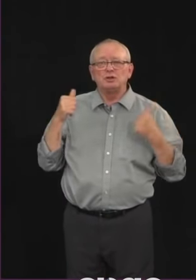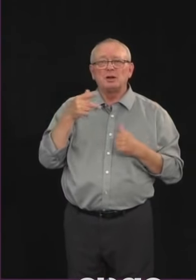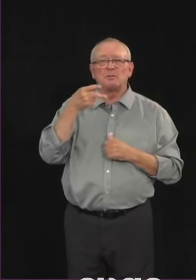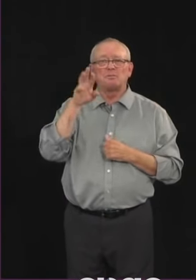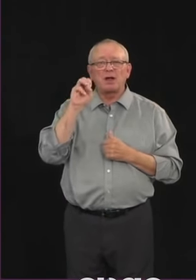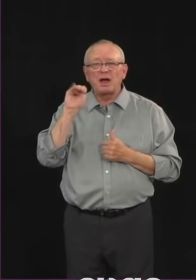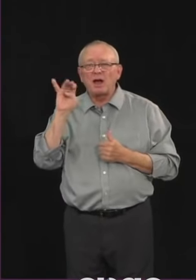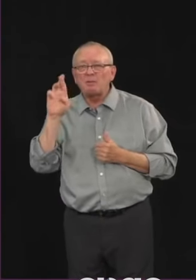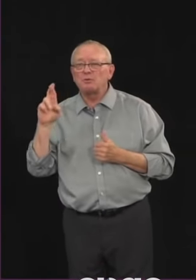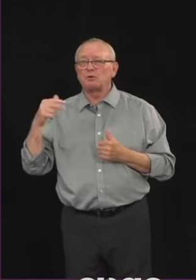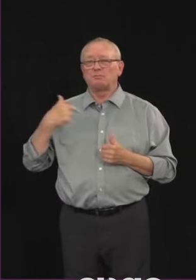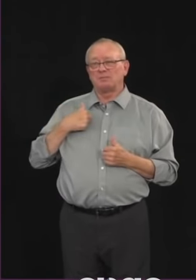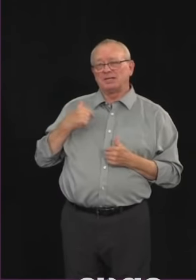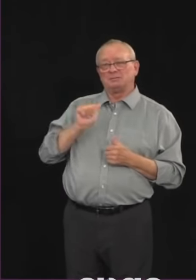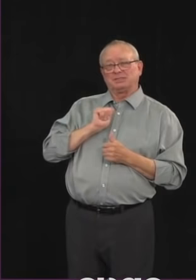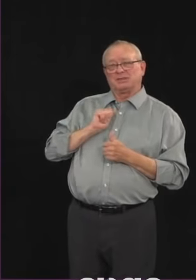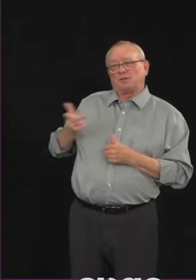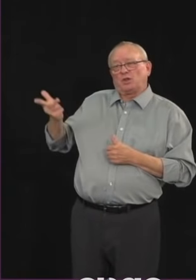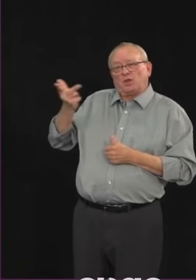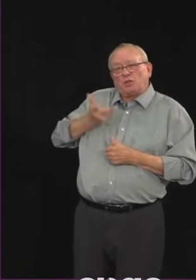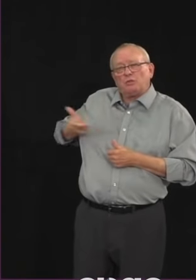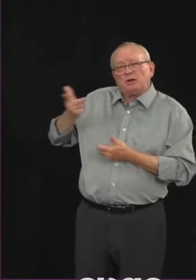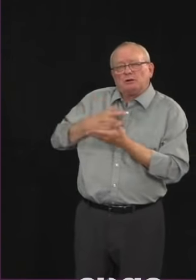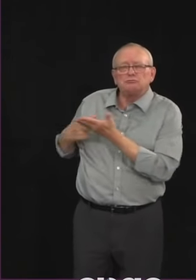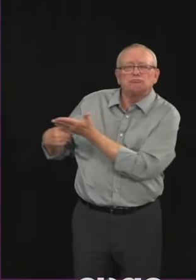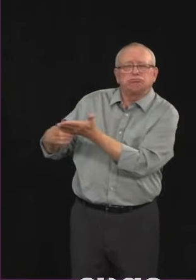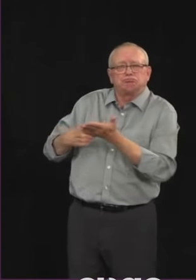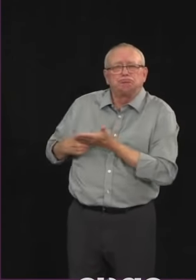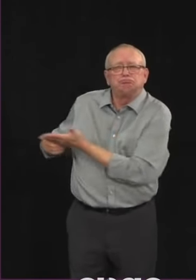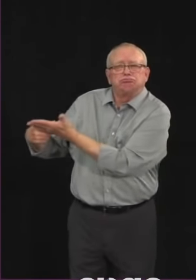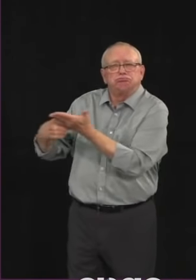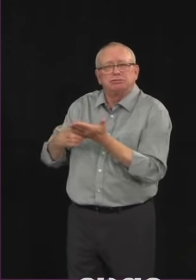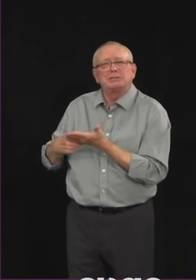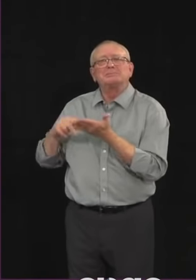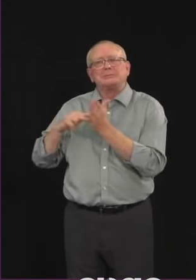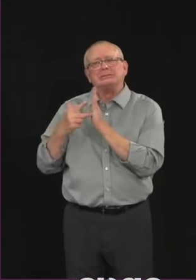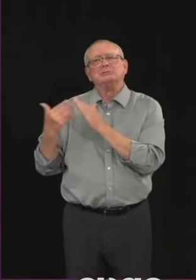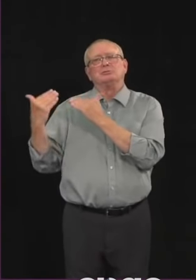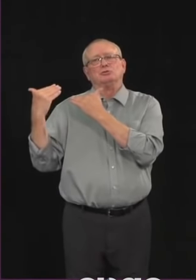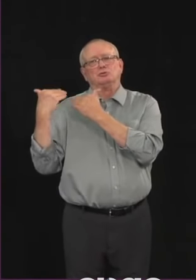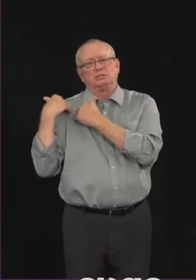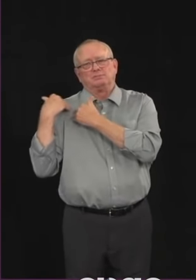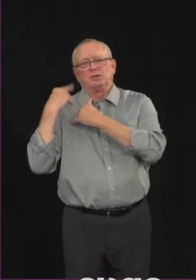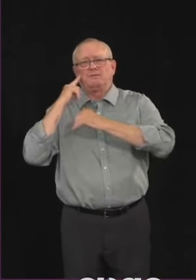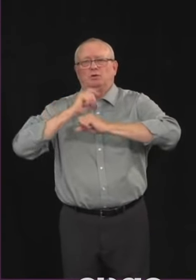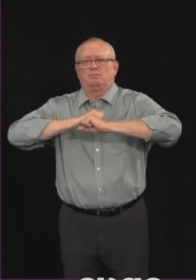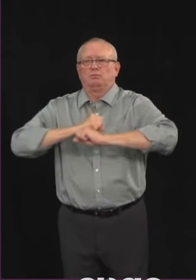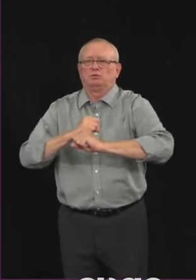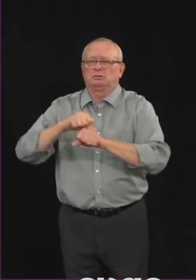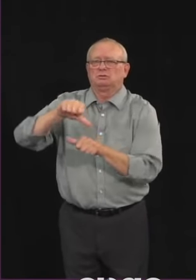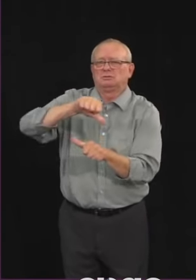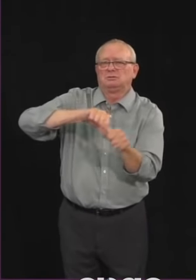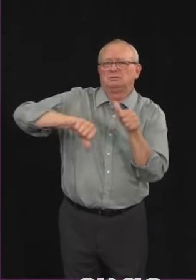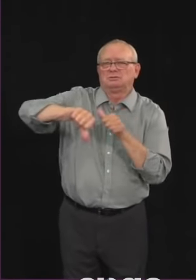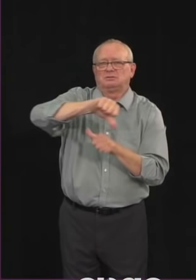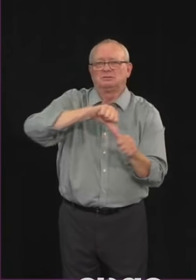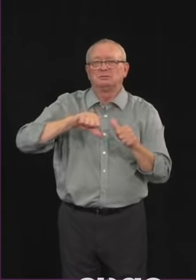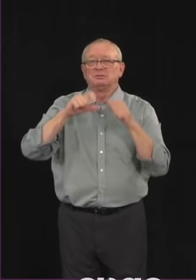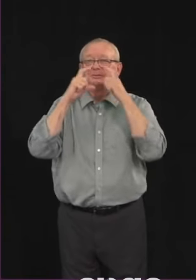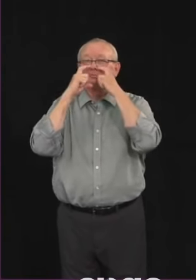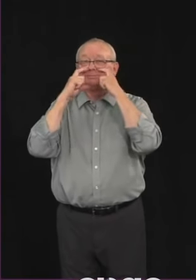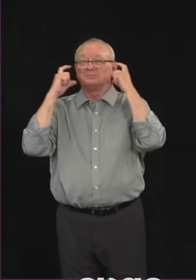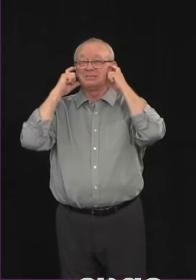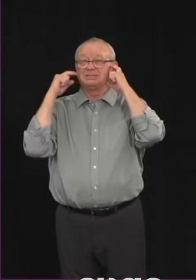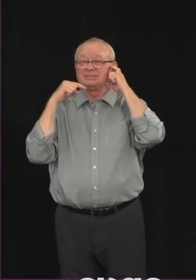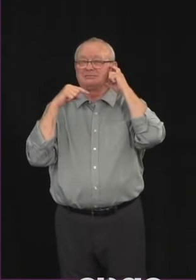Masks are a part of our personal responsibility to manage the risk for ourselves and for others. Wearing one is the right